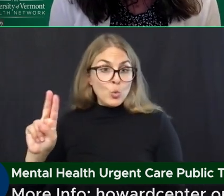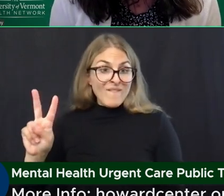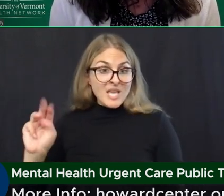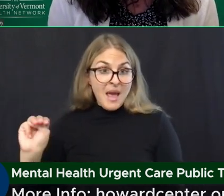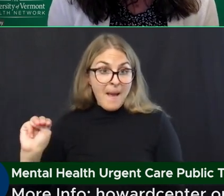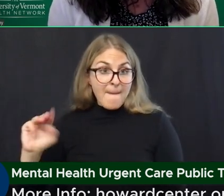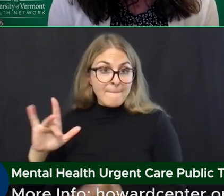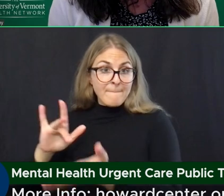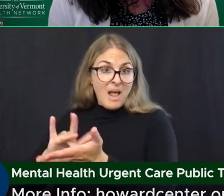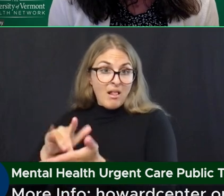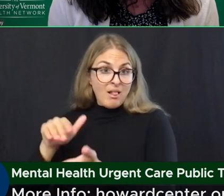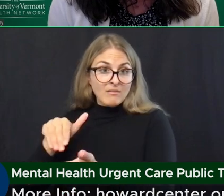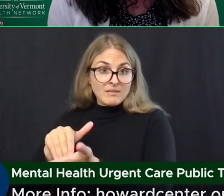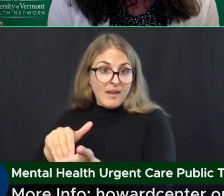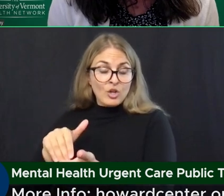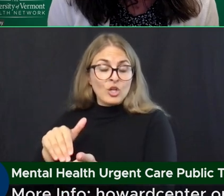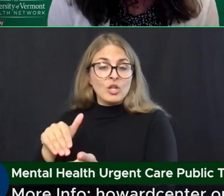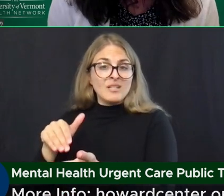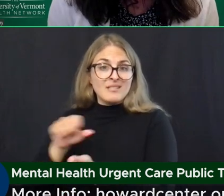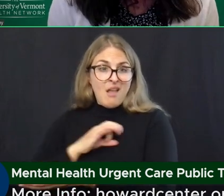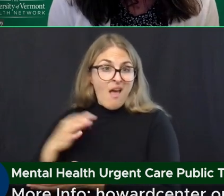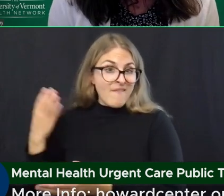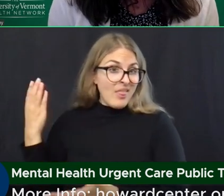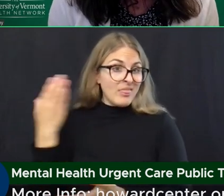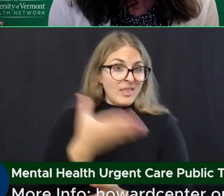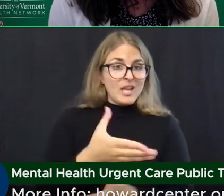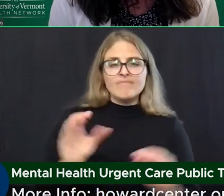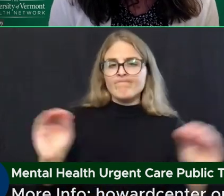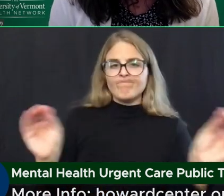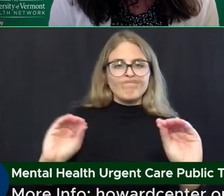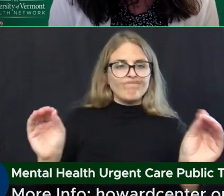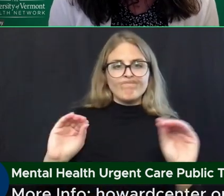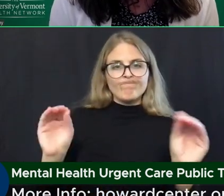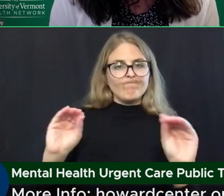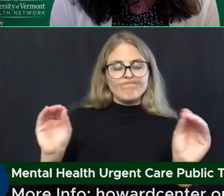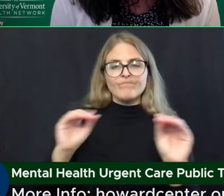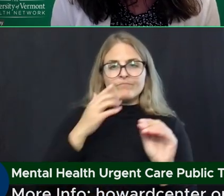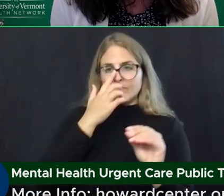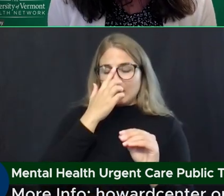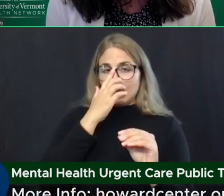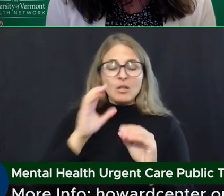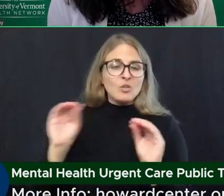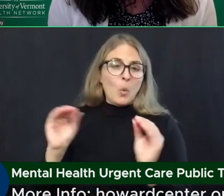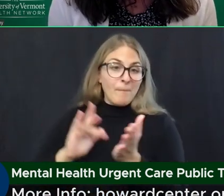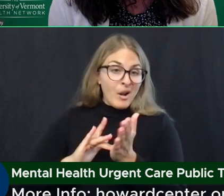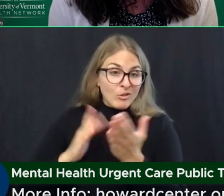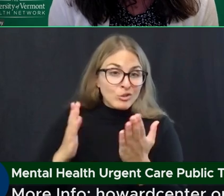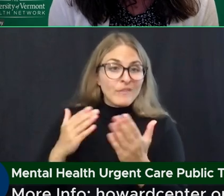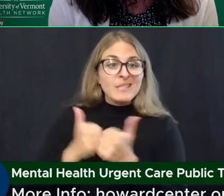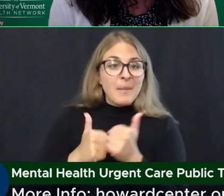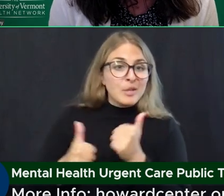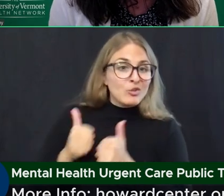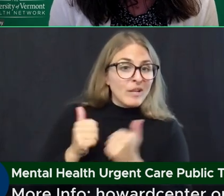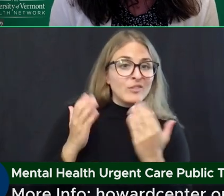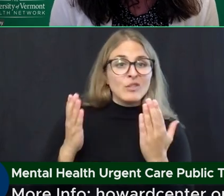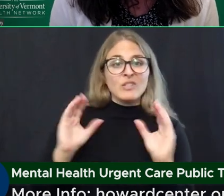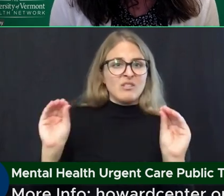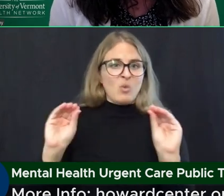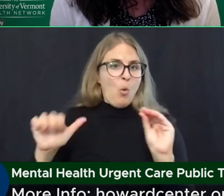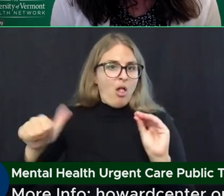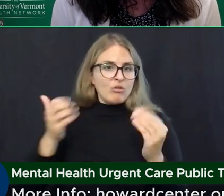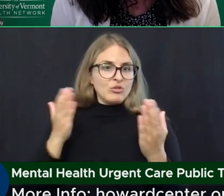providing clinical services, administrative services, or any other kinds of services for the program.